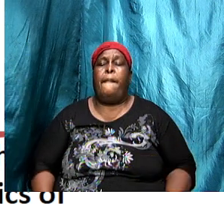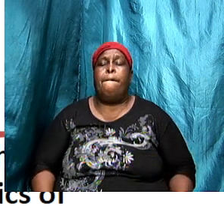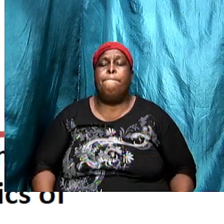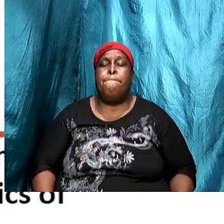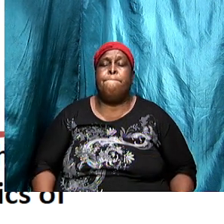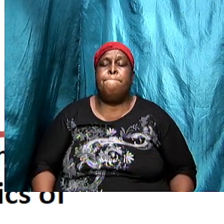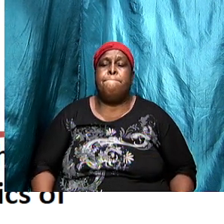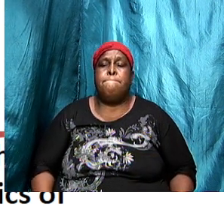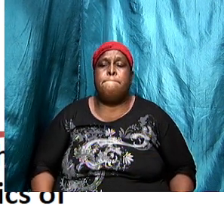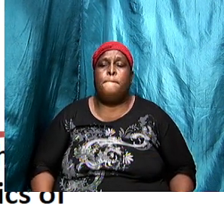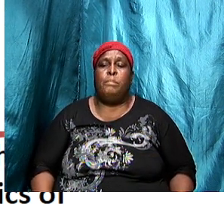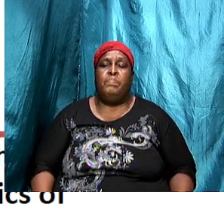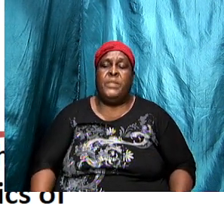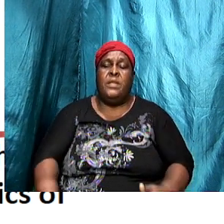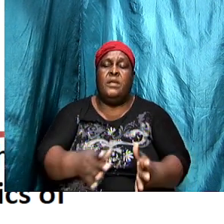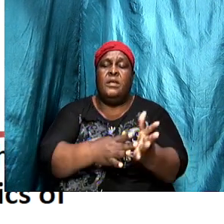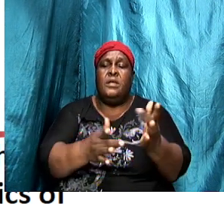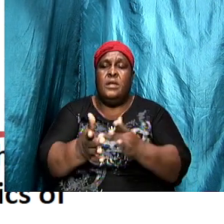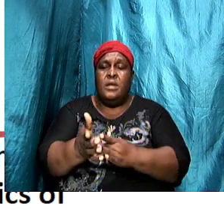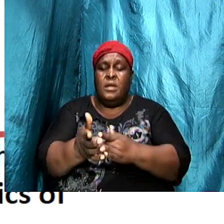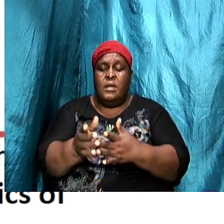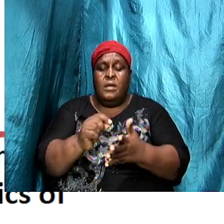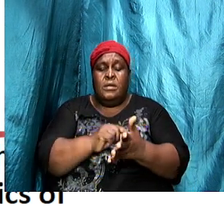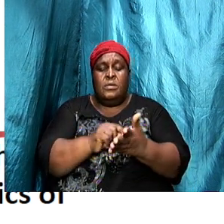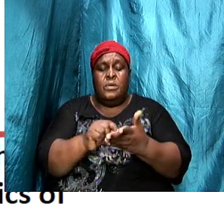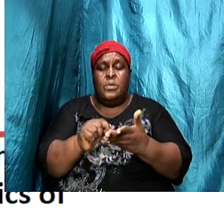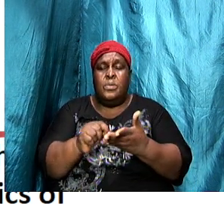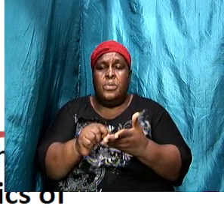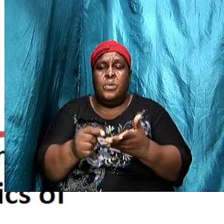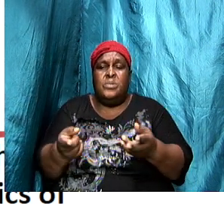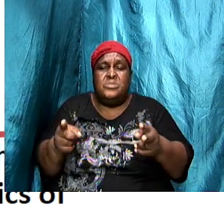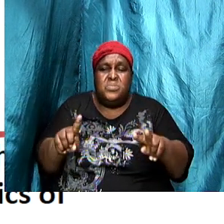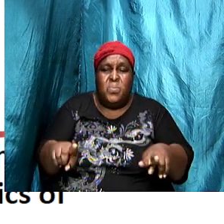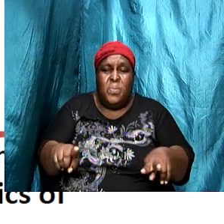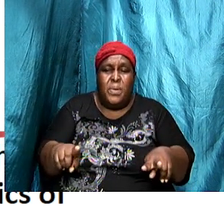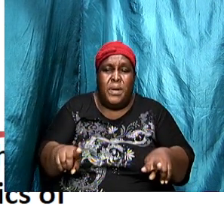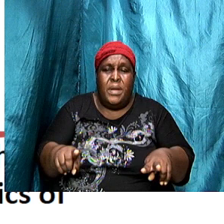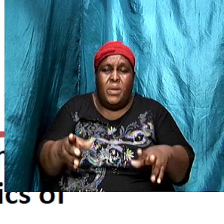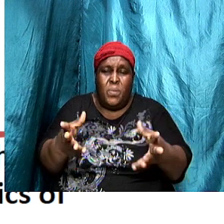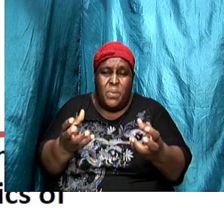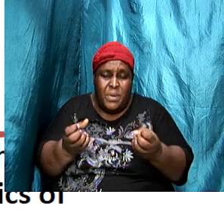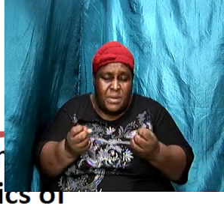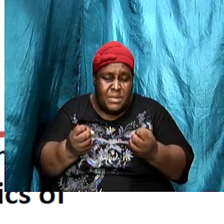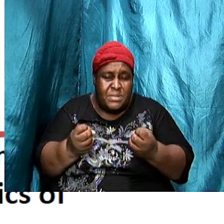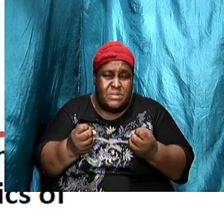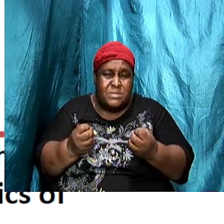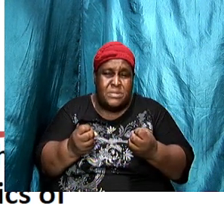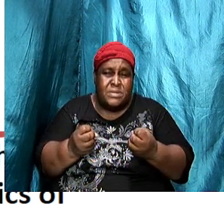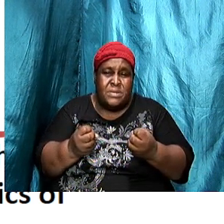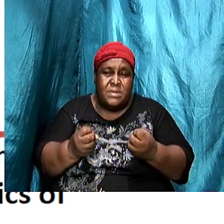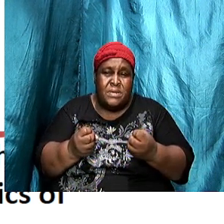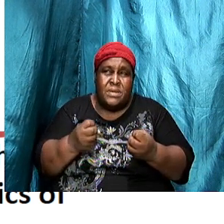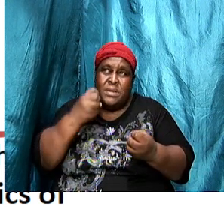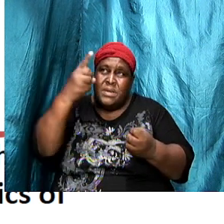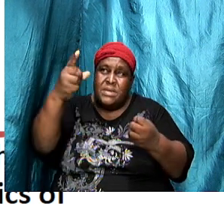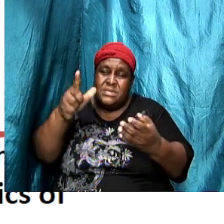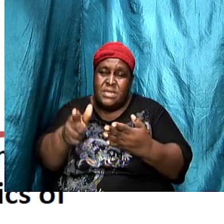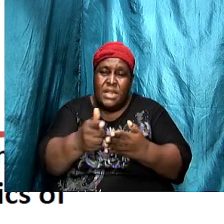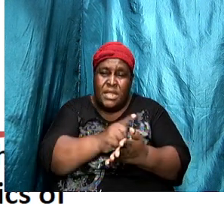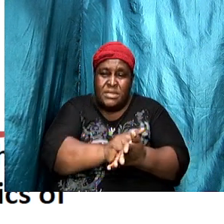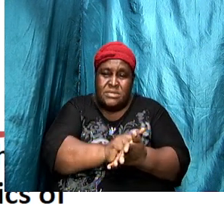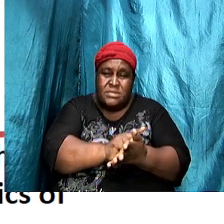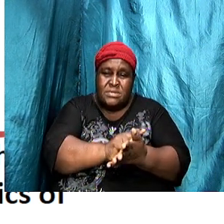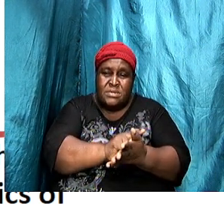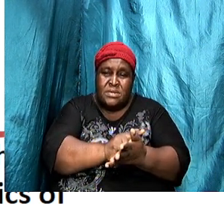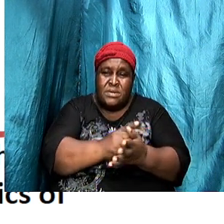he wrote while he wanted his letter while he